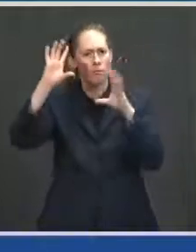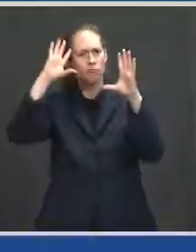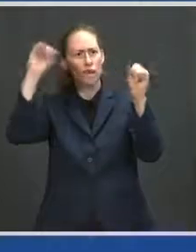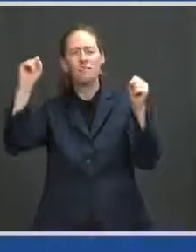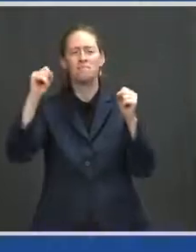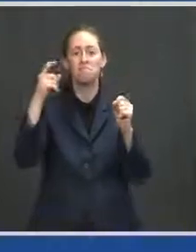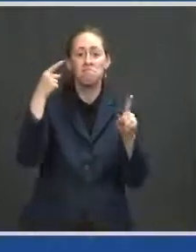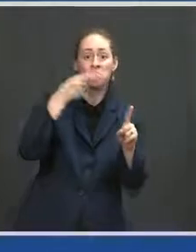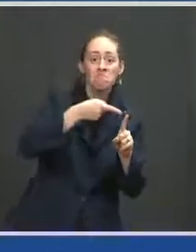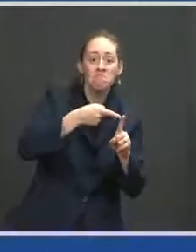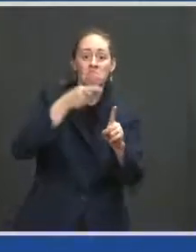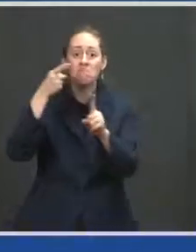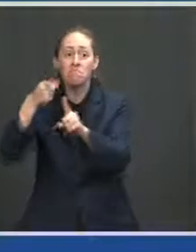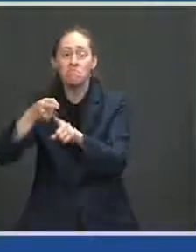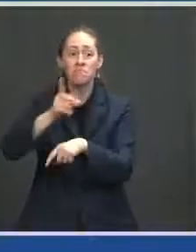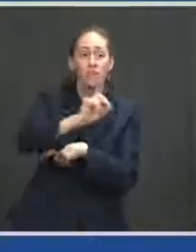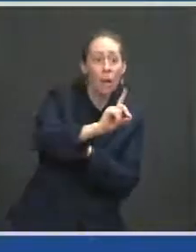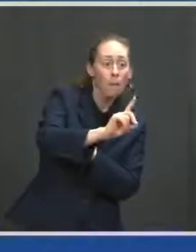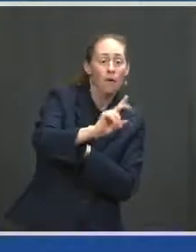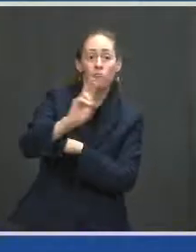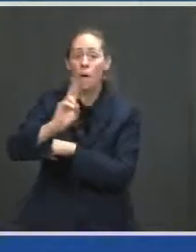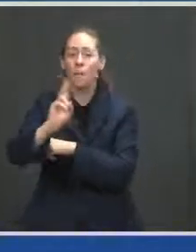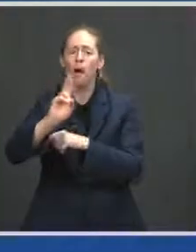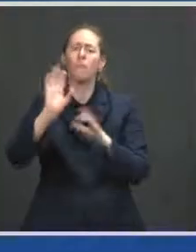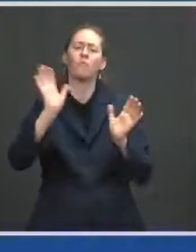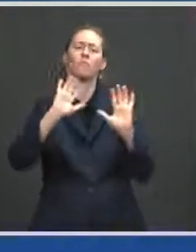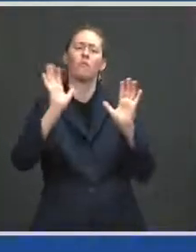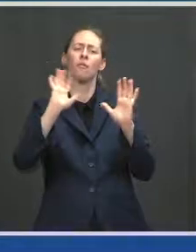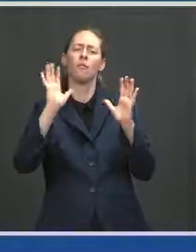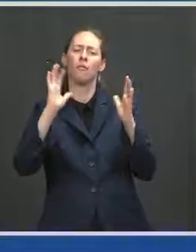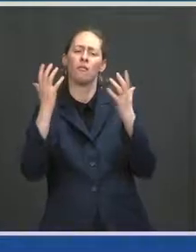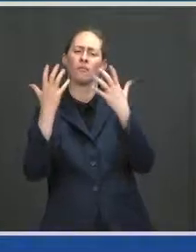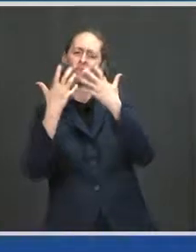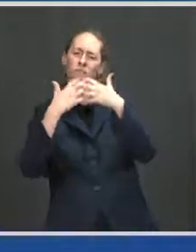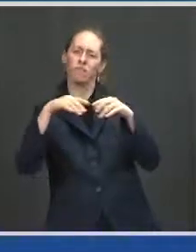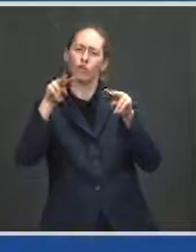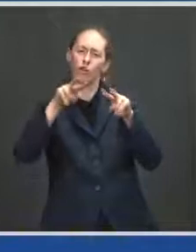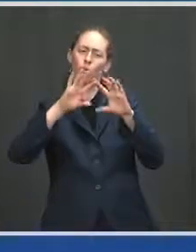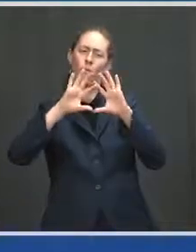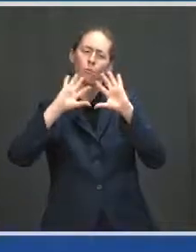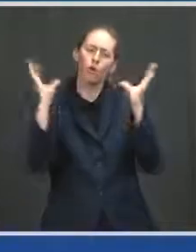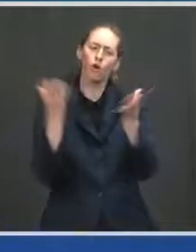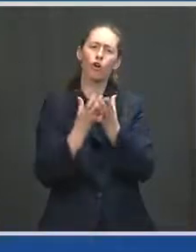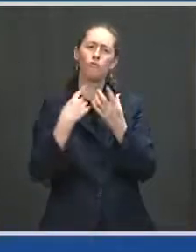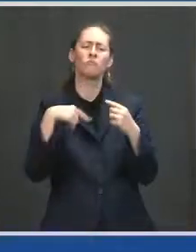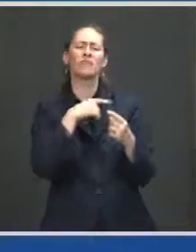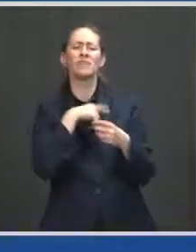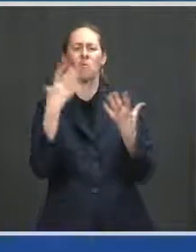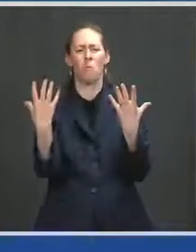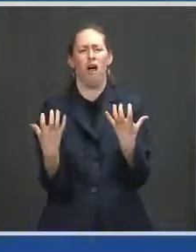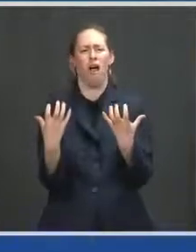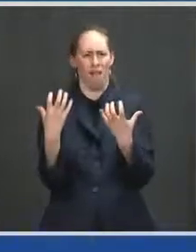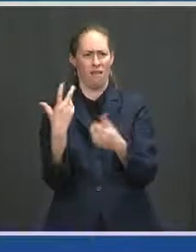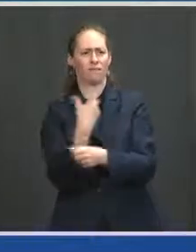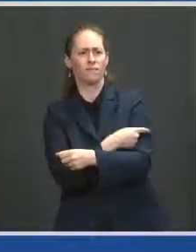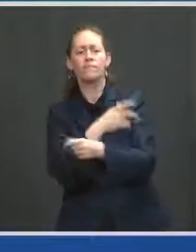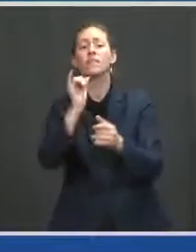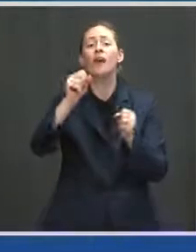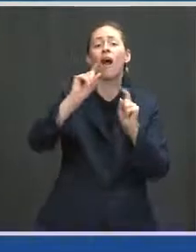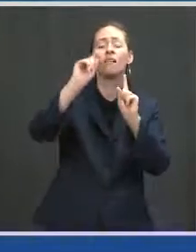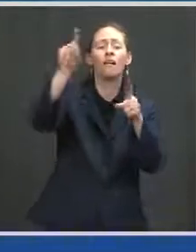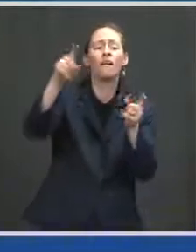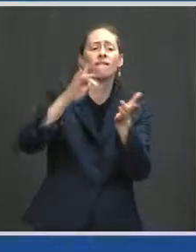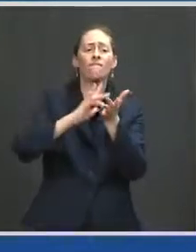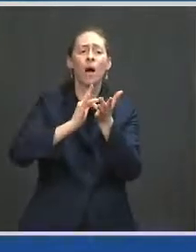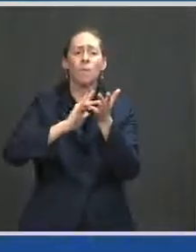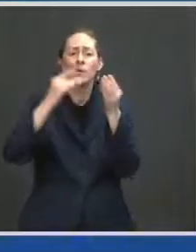That every American can get at their neighborhood drugstore at no cost, with no weight. Every American over